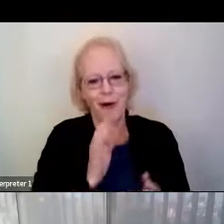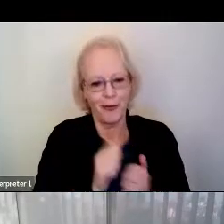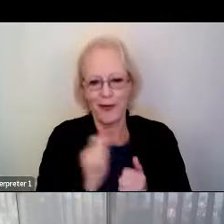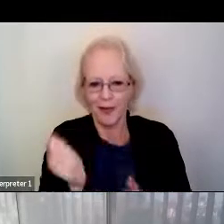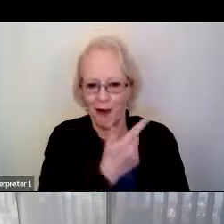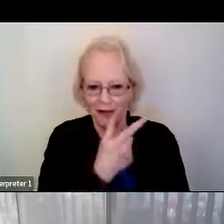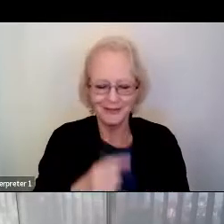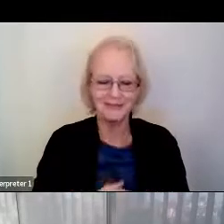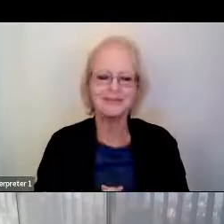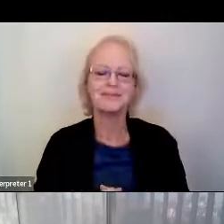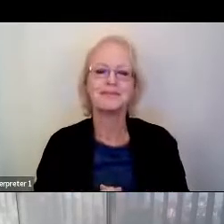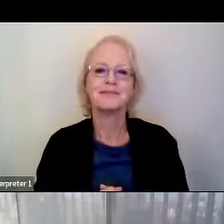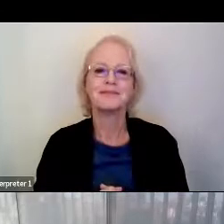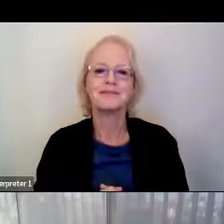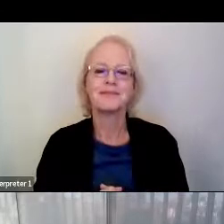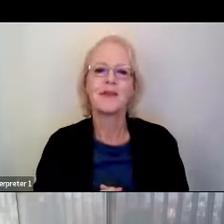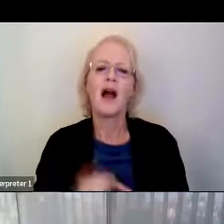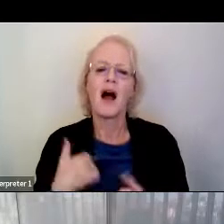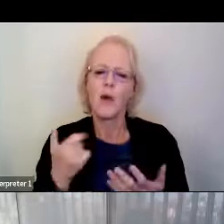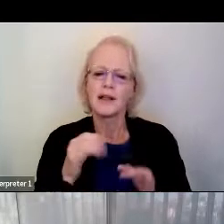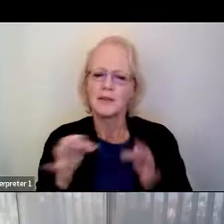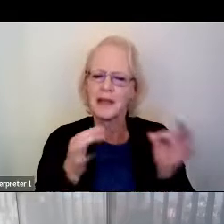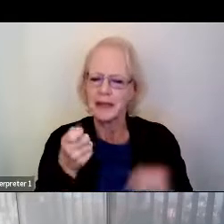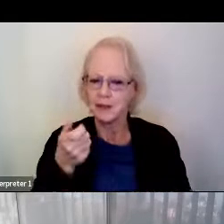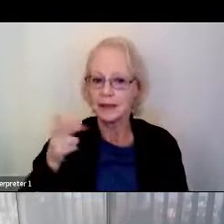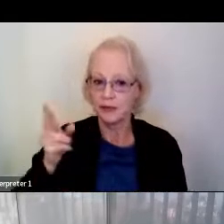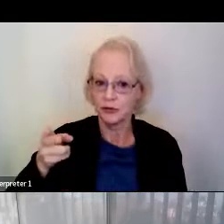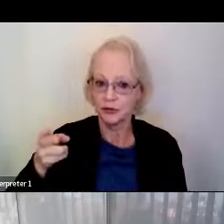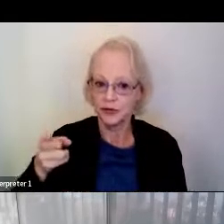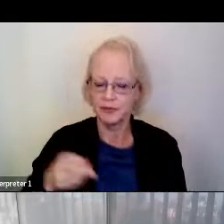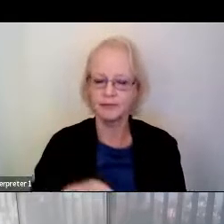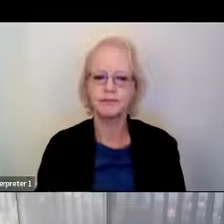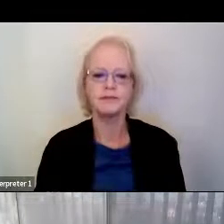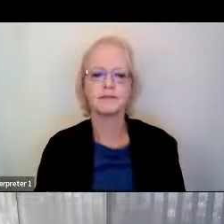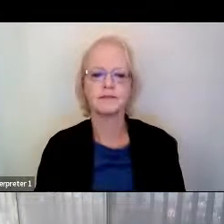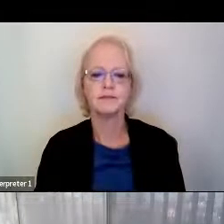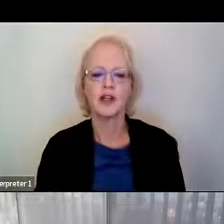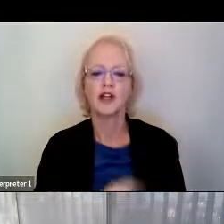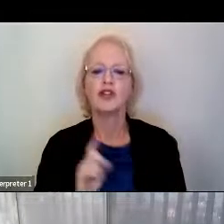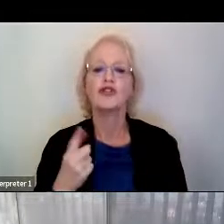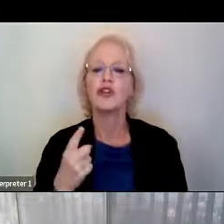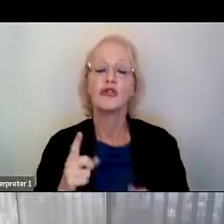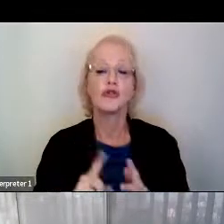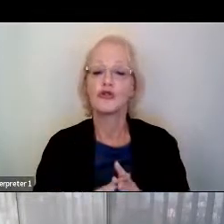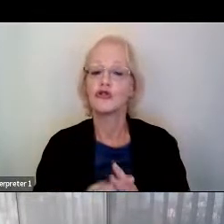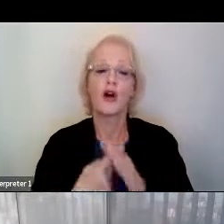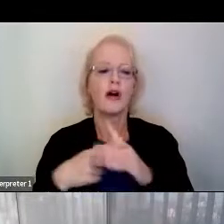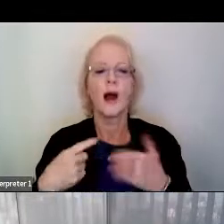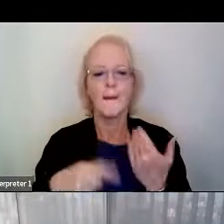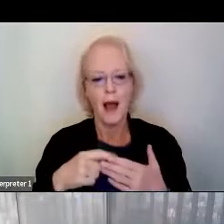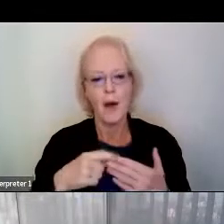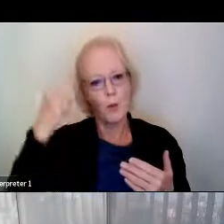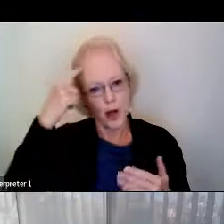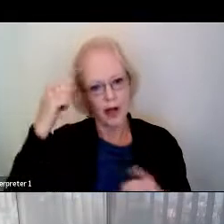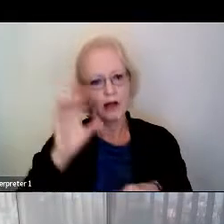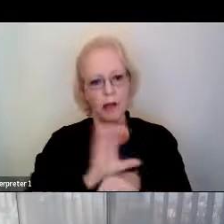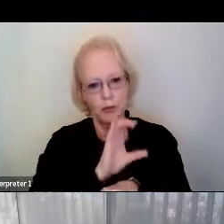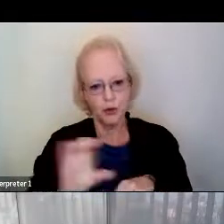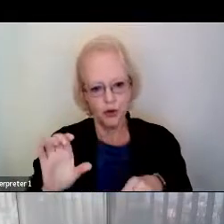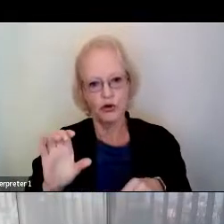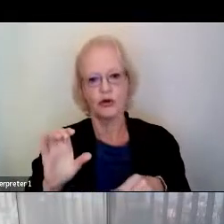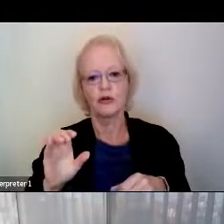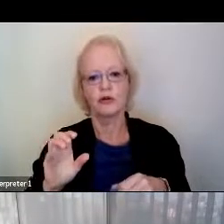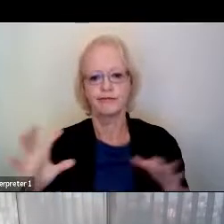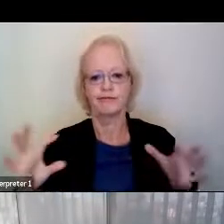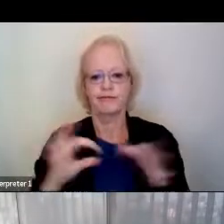I'm going to give a little bit of background to start out just on brain computer interfaces in general, because we'll be using